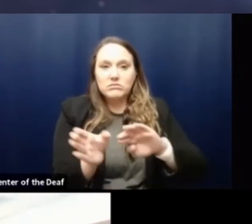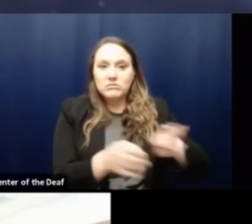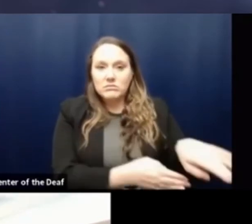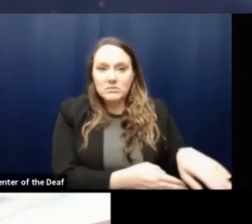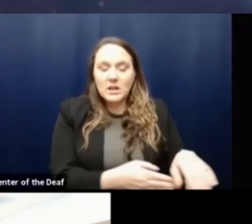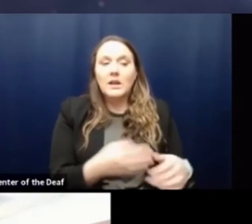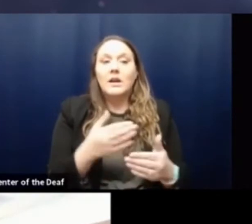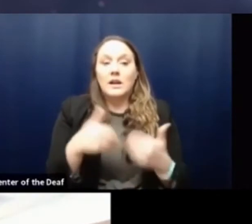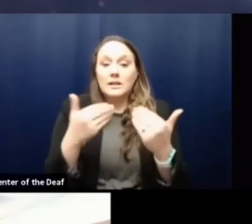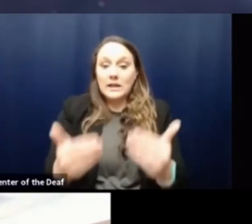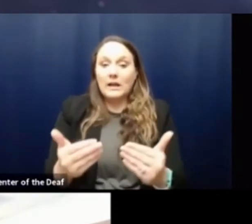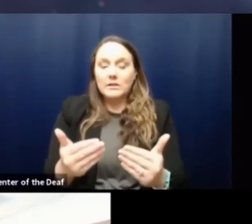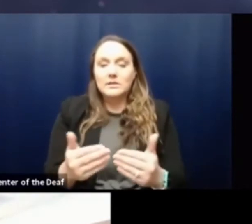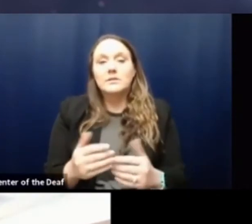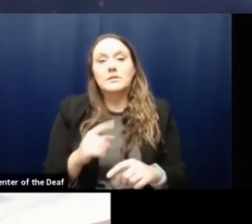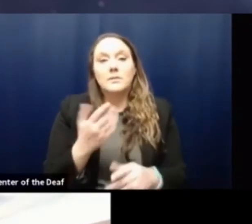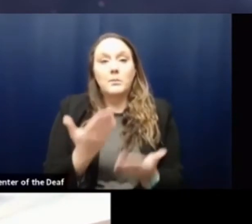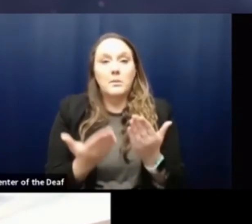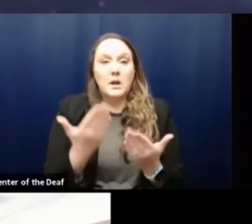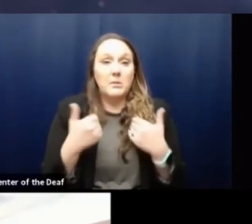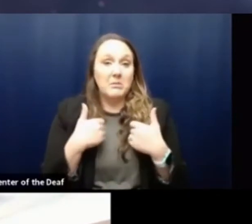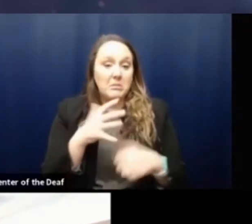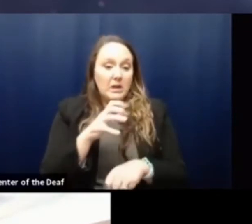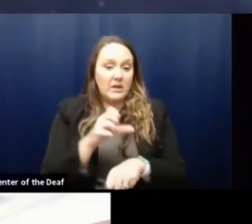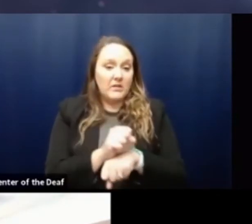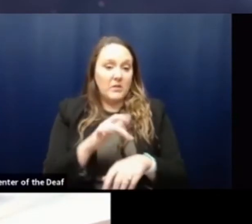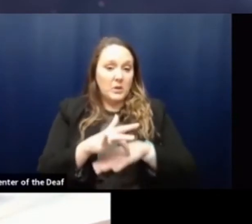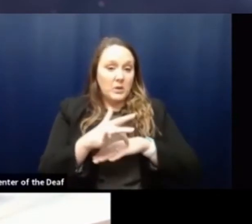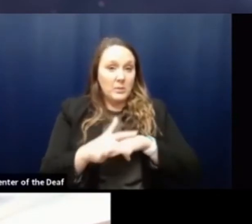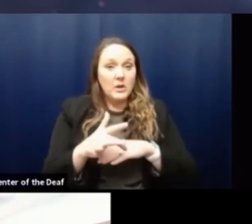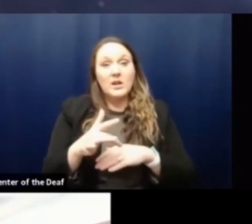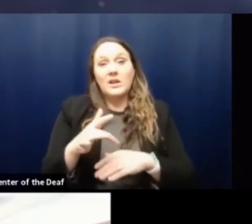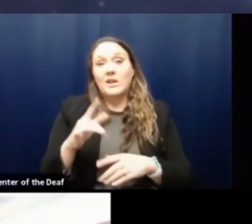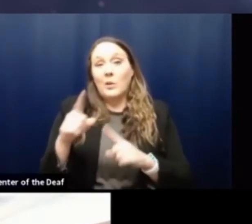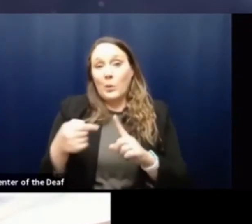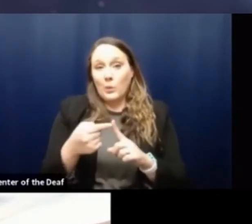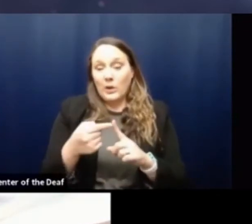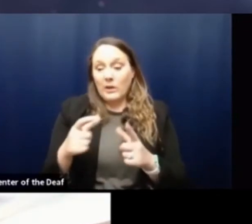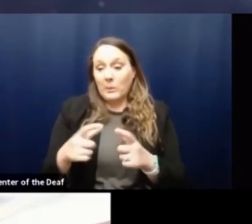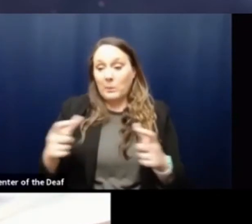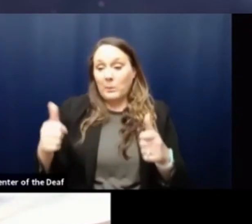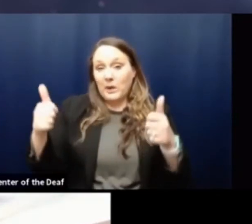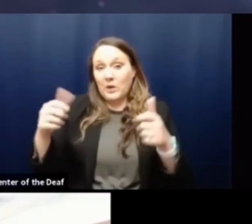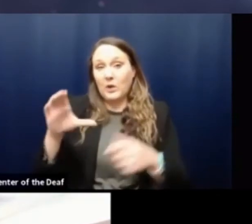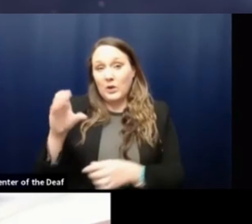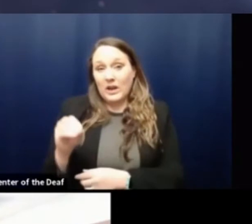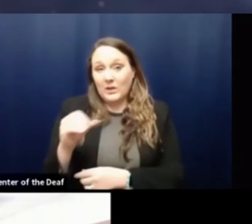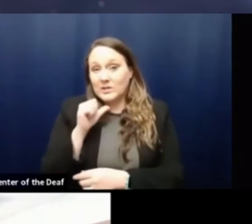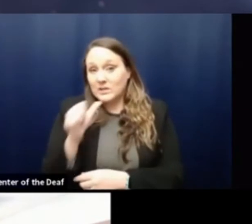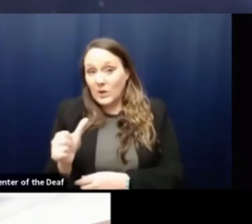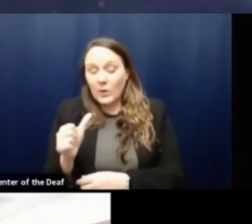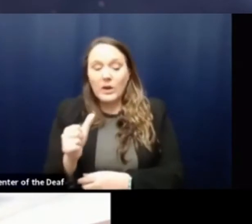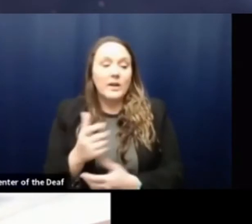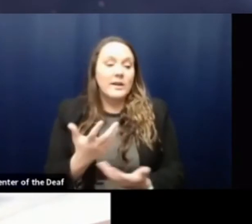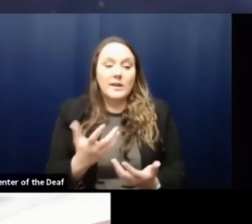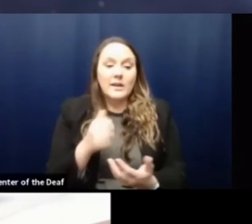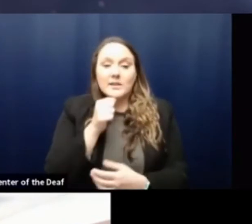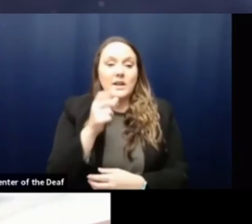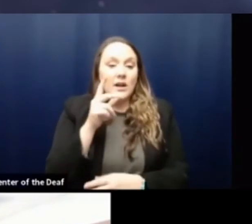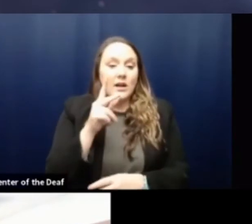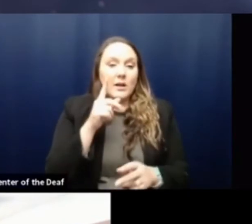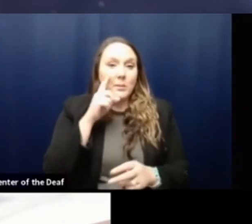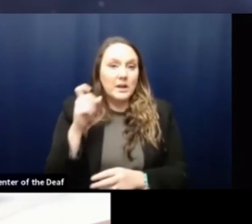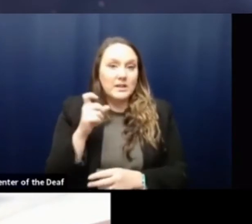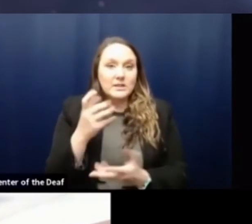So they might have appointments available when sometimes when the larger counties don't. It's not because people aren't trying to get back and get people vaccinated. Just